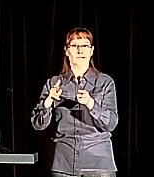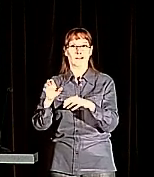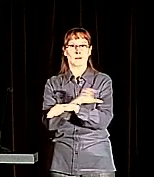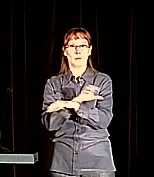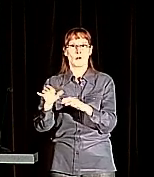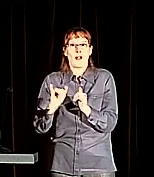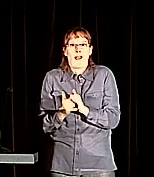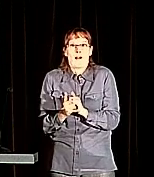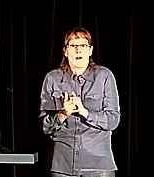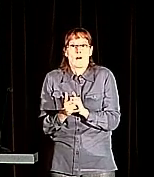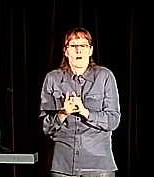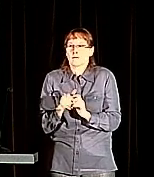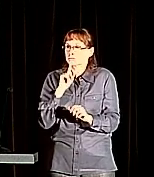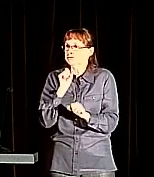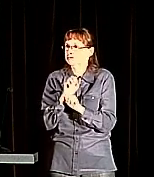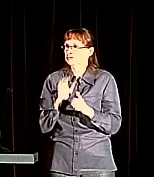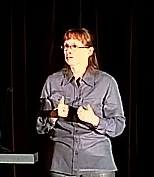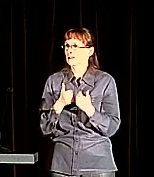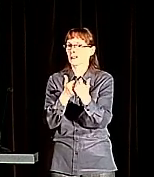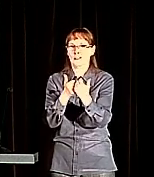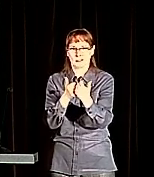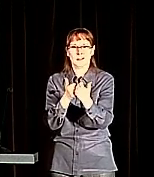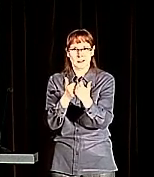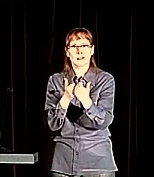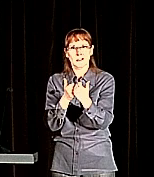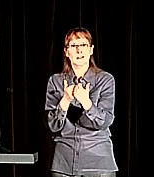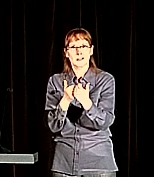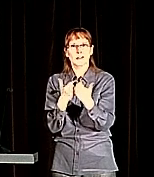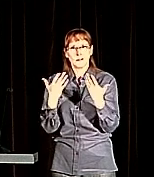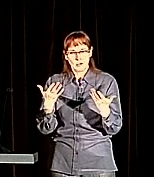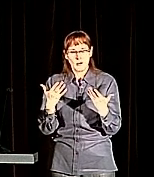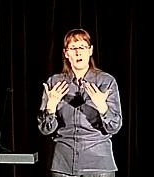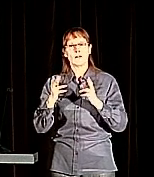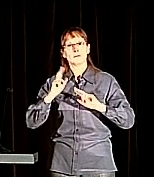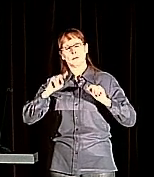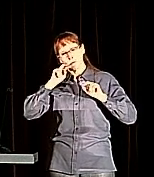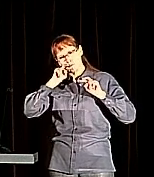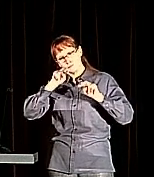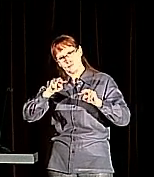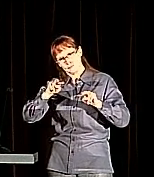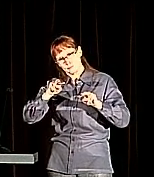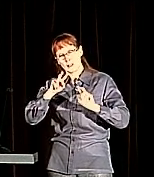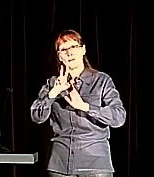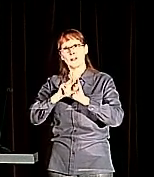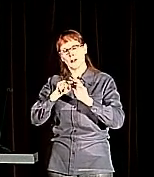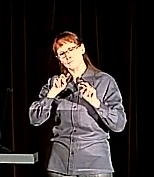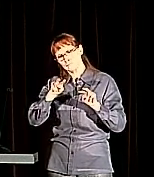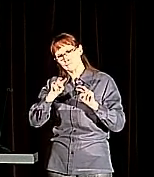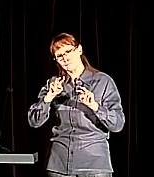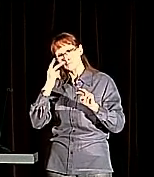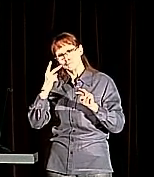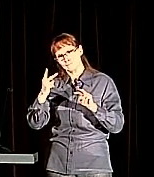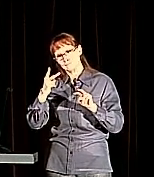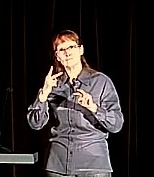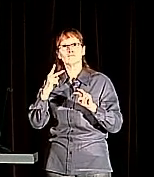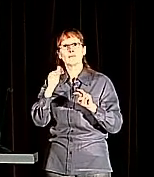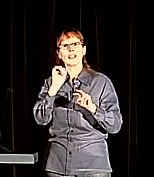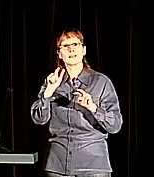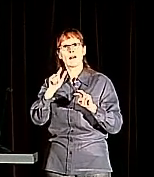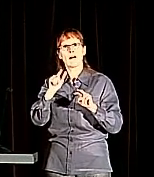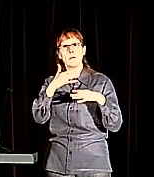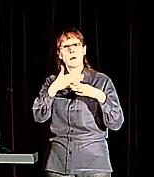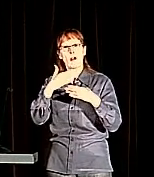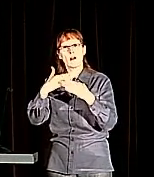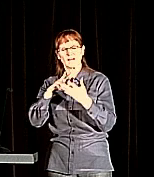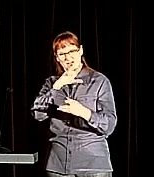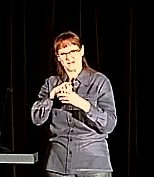how do we have stakeholders look at all these different parts of ASL and determine the composition of a sign in order for